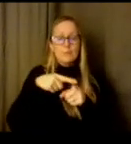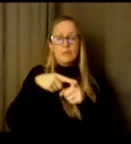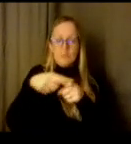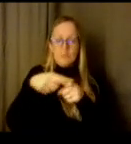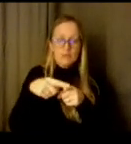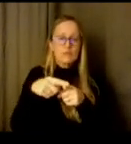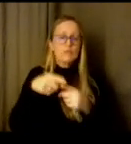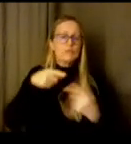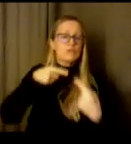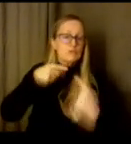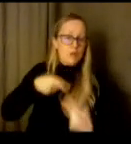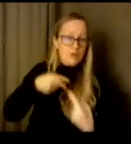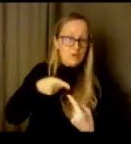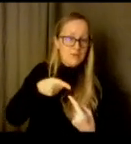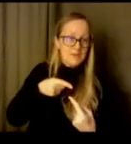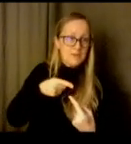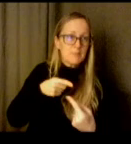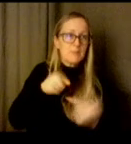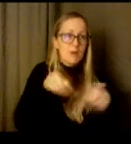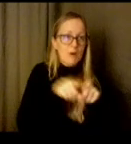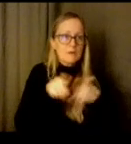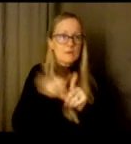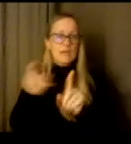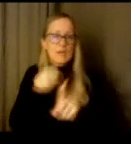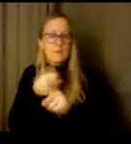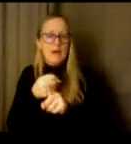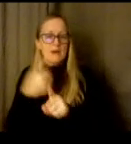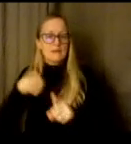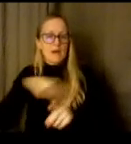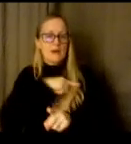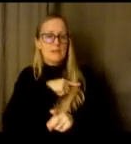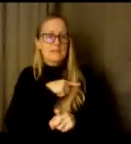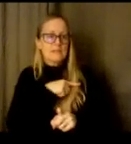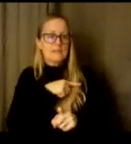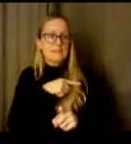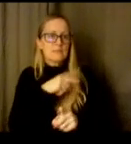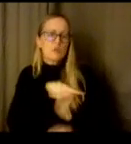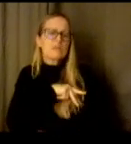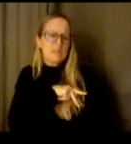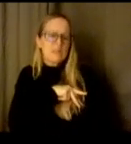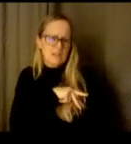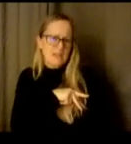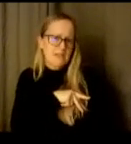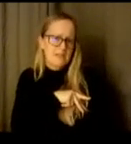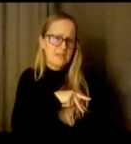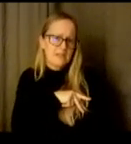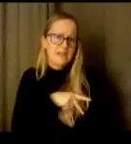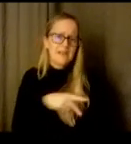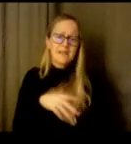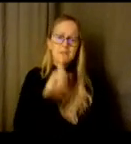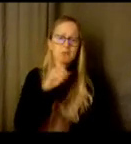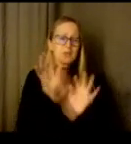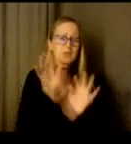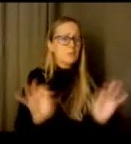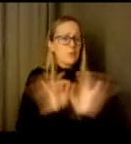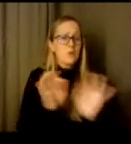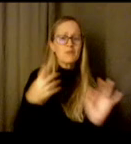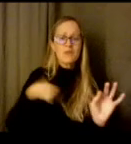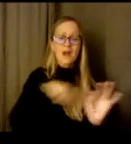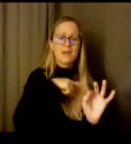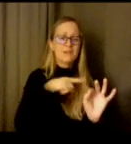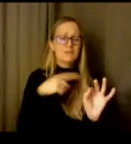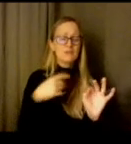also impact us personally but having those in building communities are so critical right now for us to be well ourselves